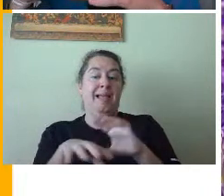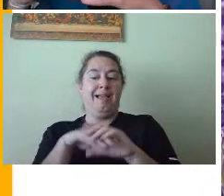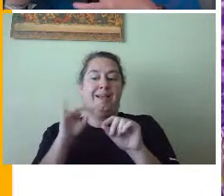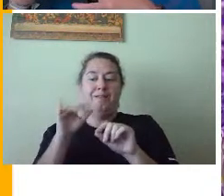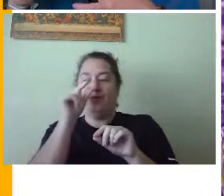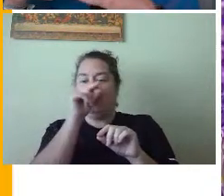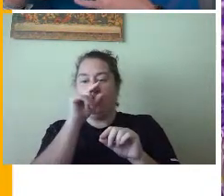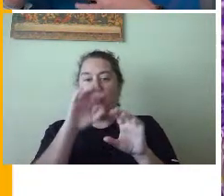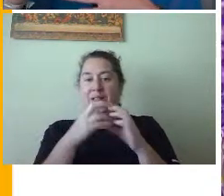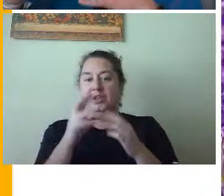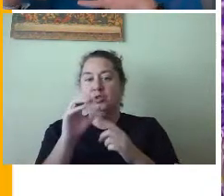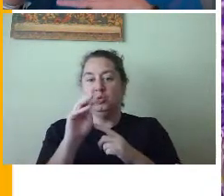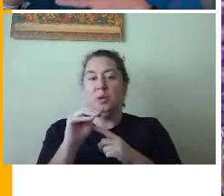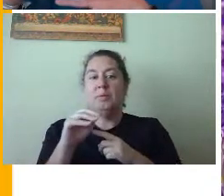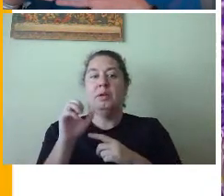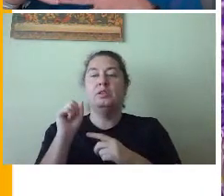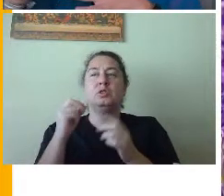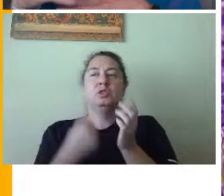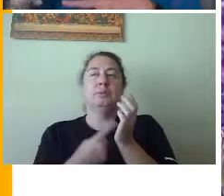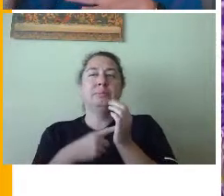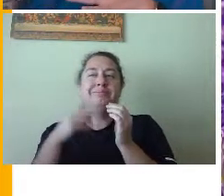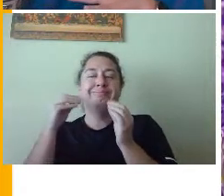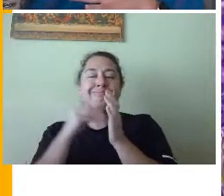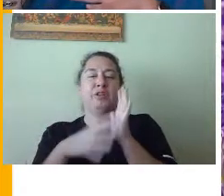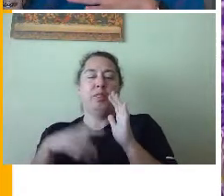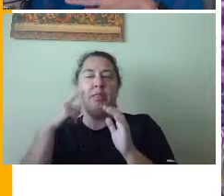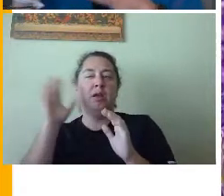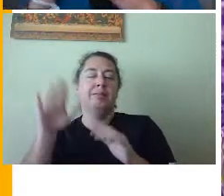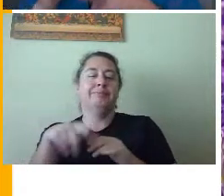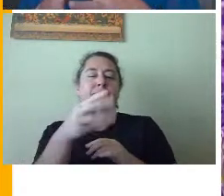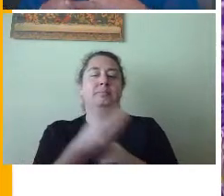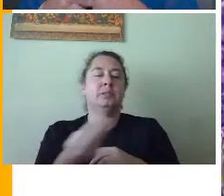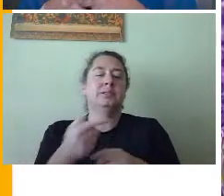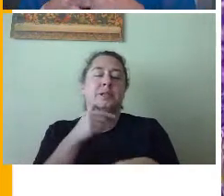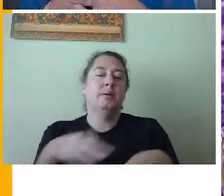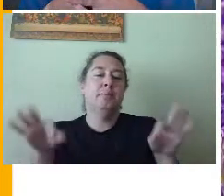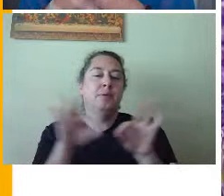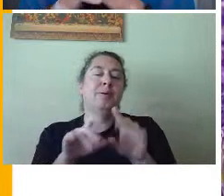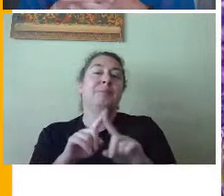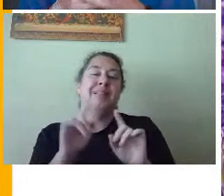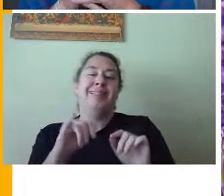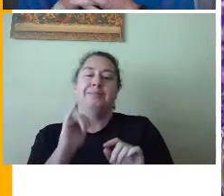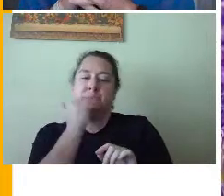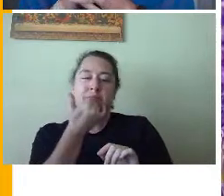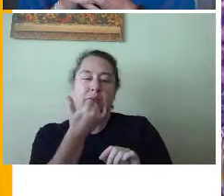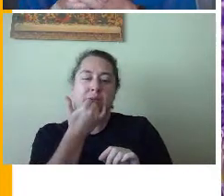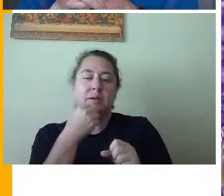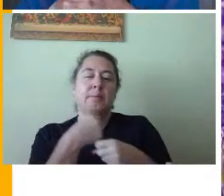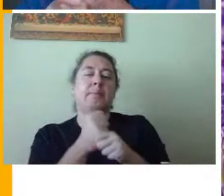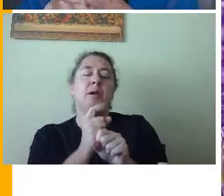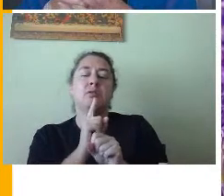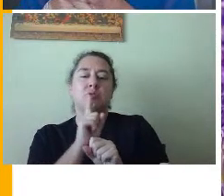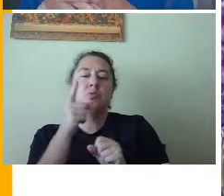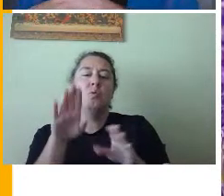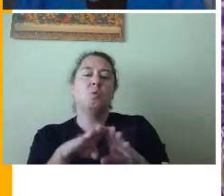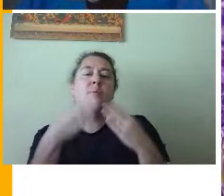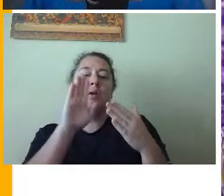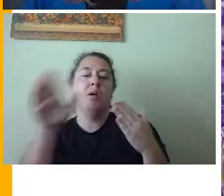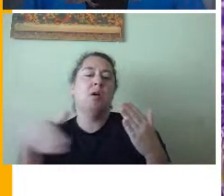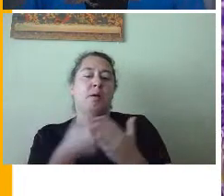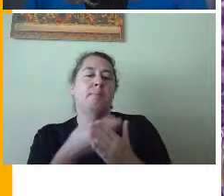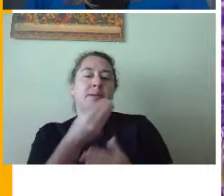note that it's a material and it doesn't have a due date, so they don't worry about it. And that's a big mistake. Make sure you open all material.